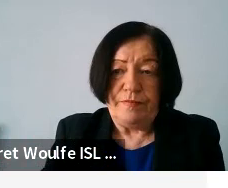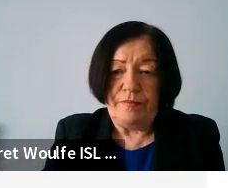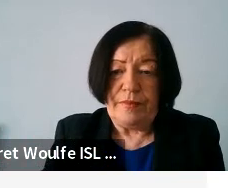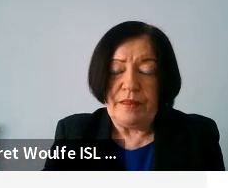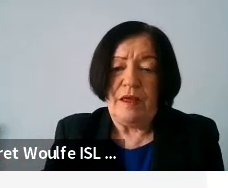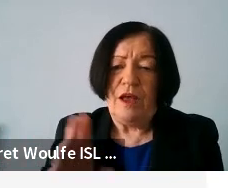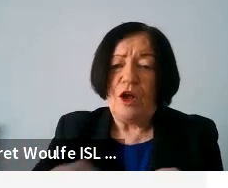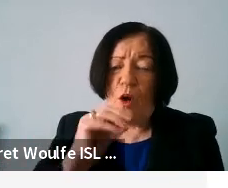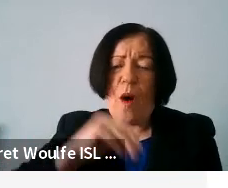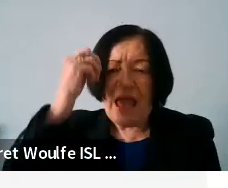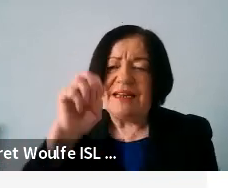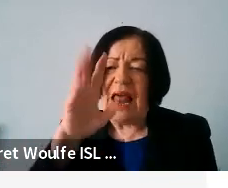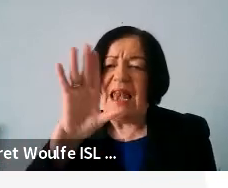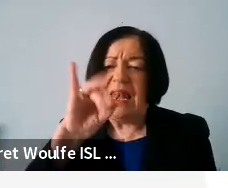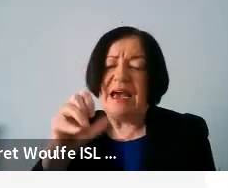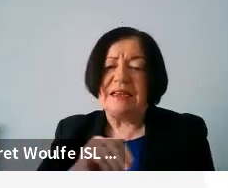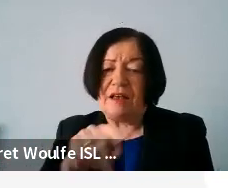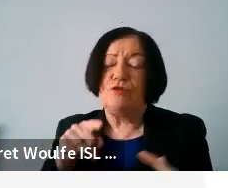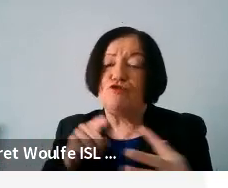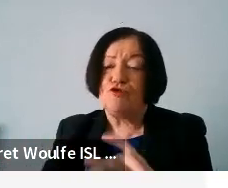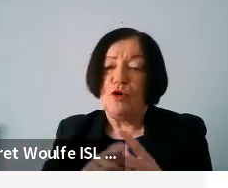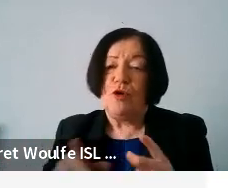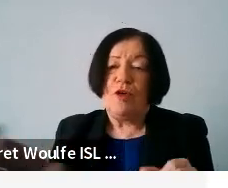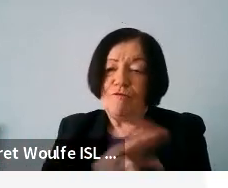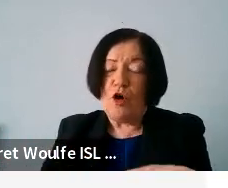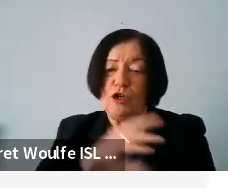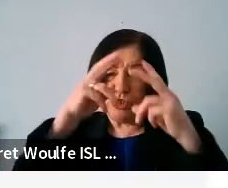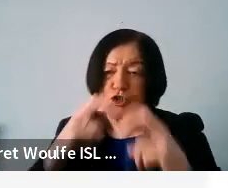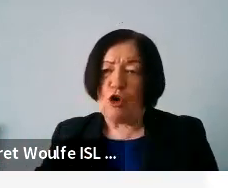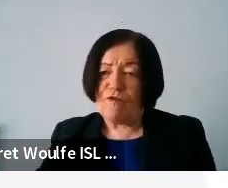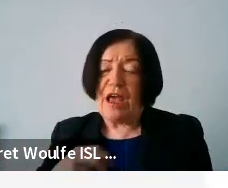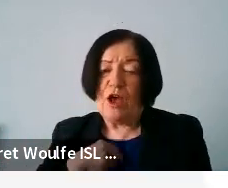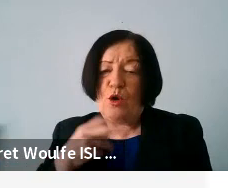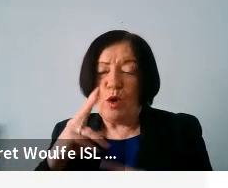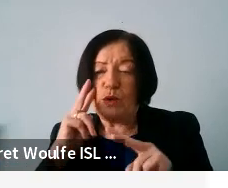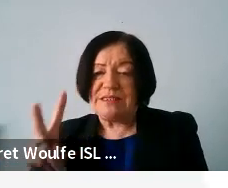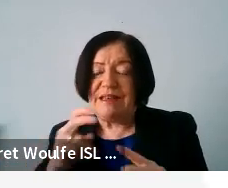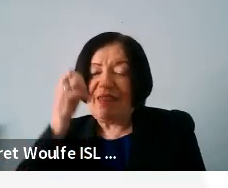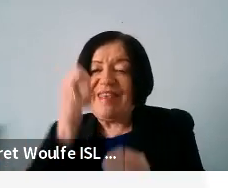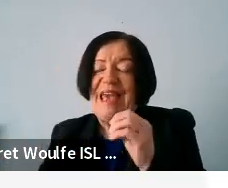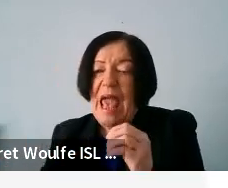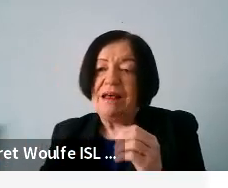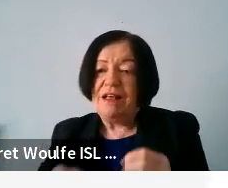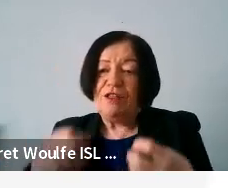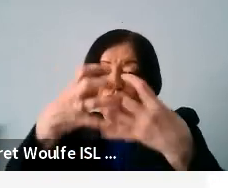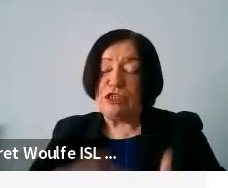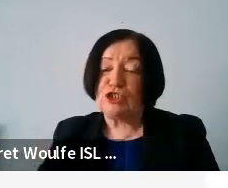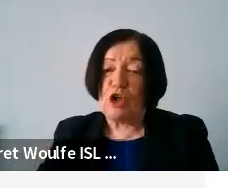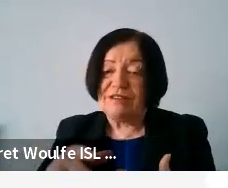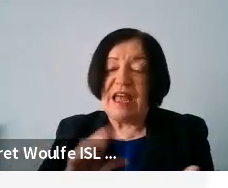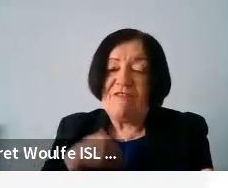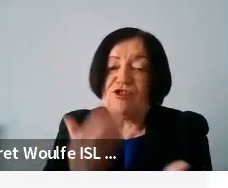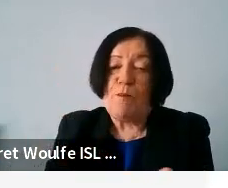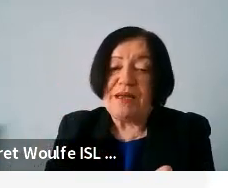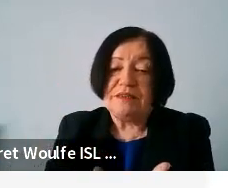Go ahead, Elisa, and take them through the whole survey, because we will see at the end the results after they have submitted